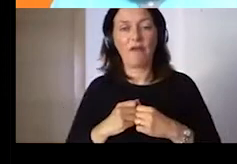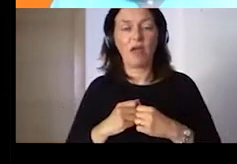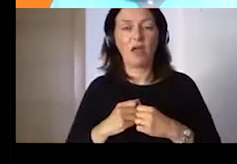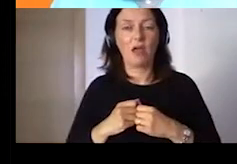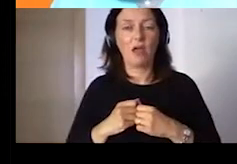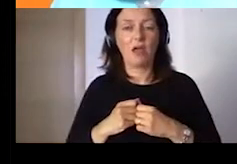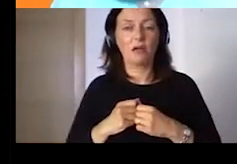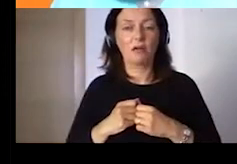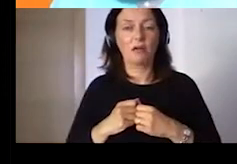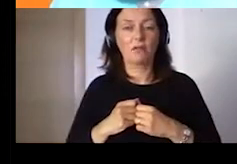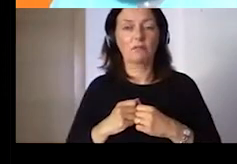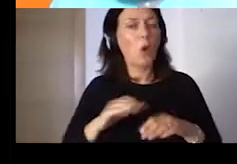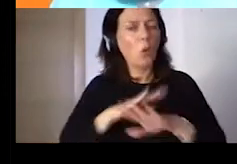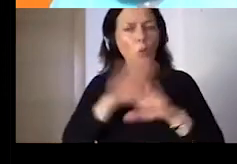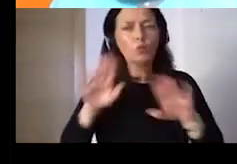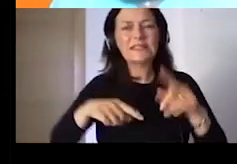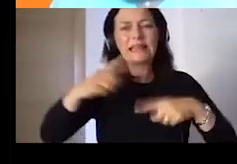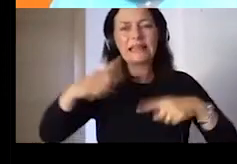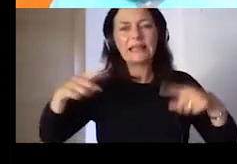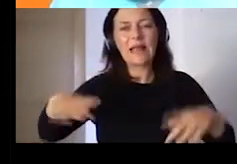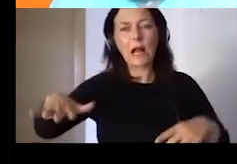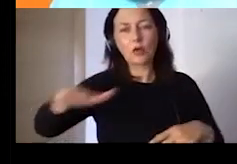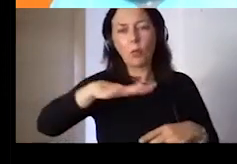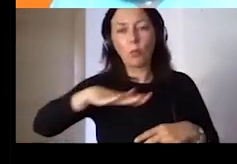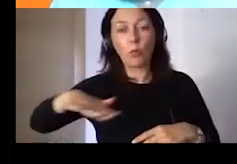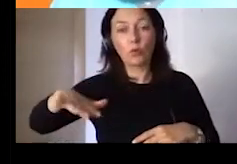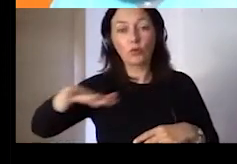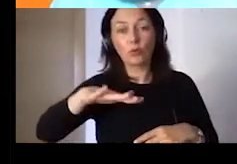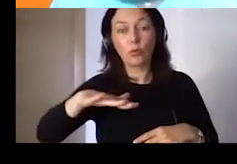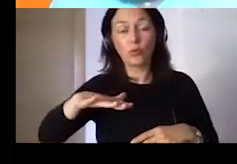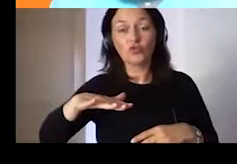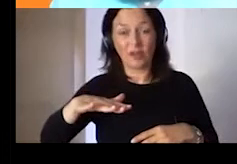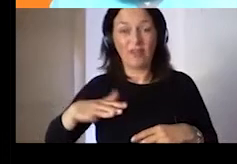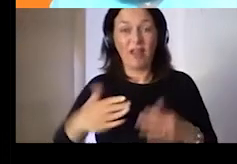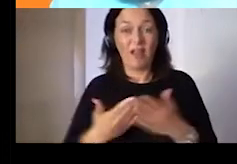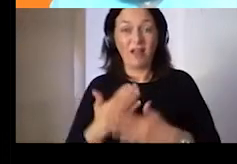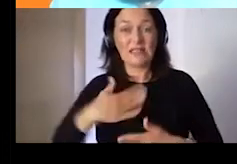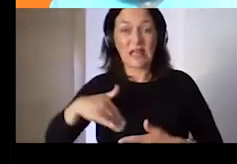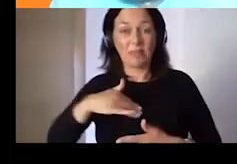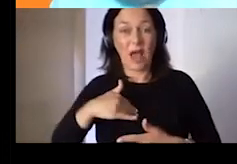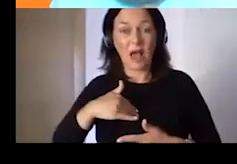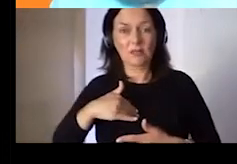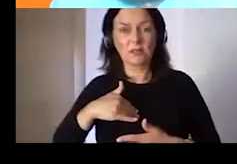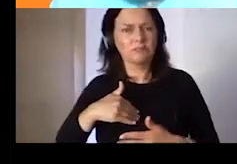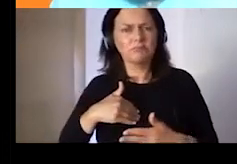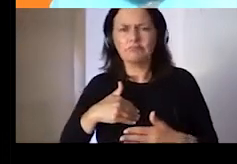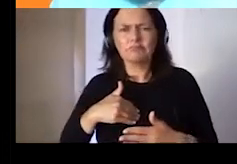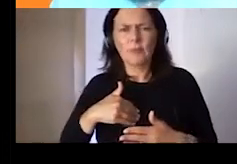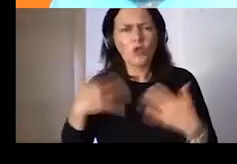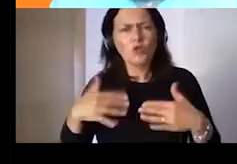observatory on the gap between the real